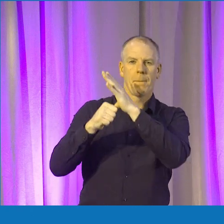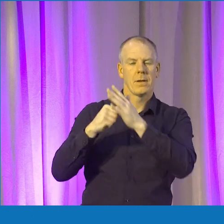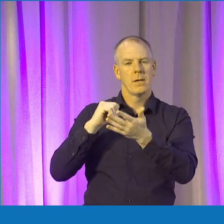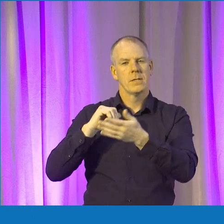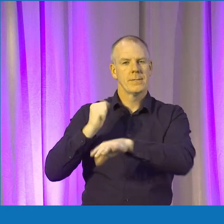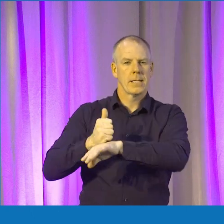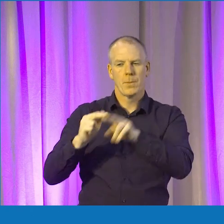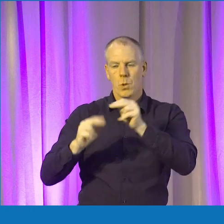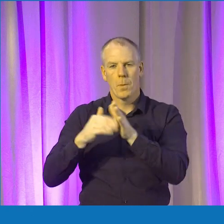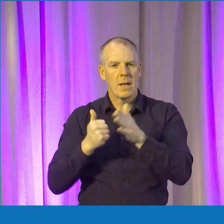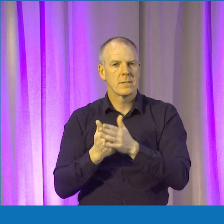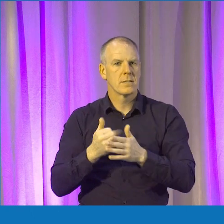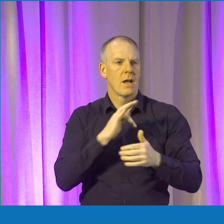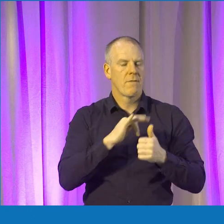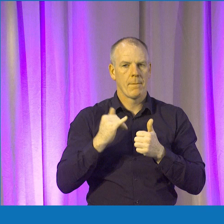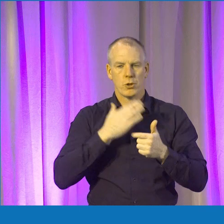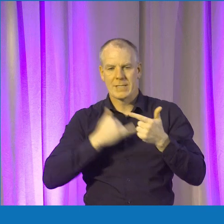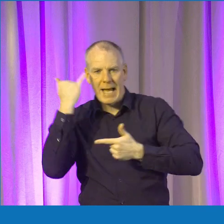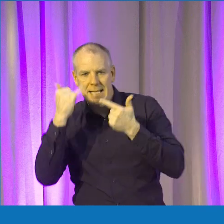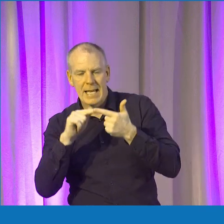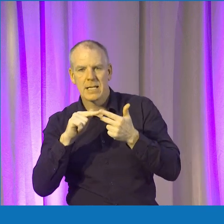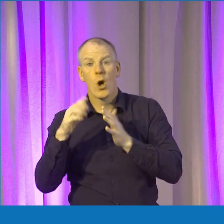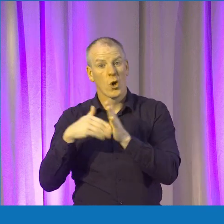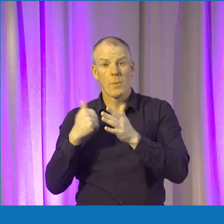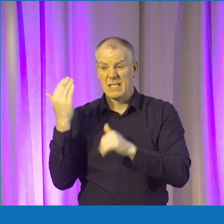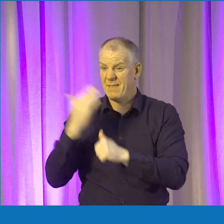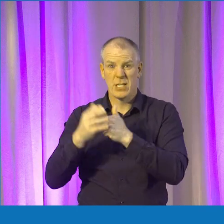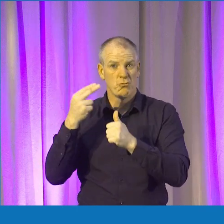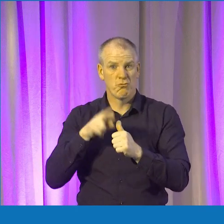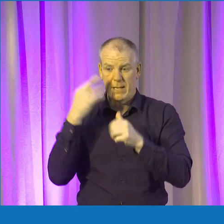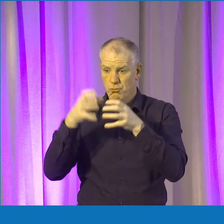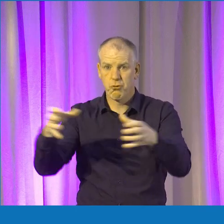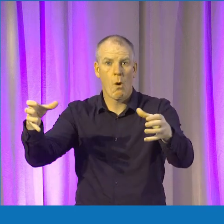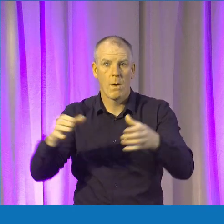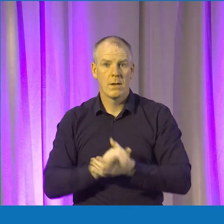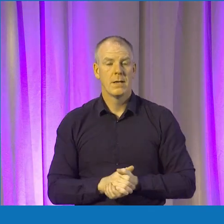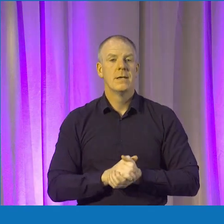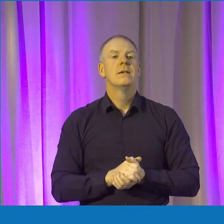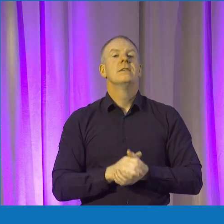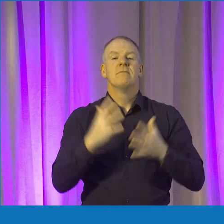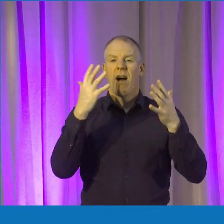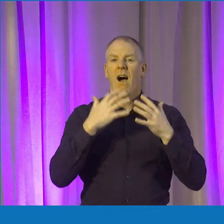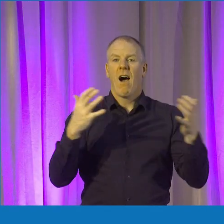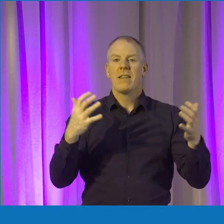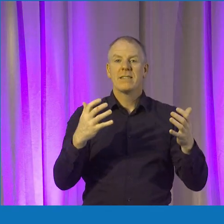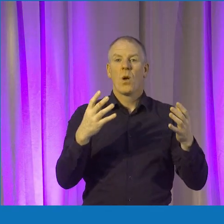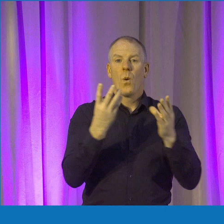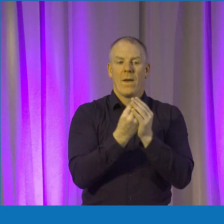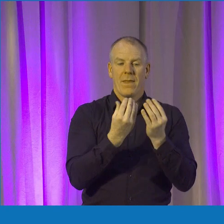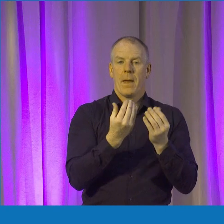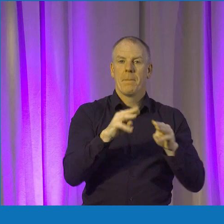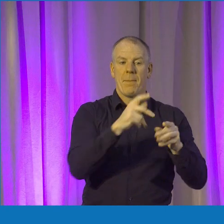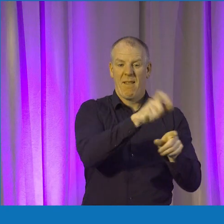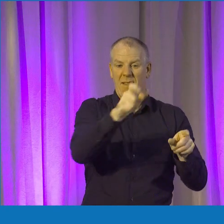have been ranging from startups to ideas to companies that were ready to scale. And they pitched in front of established investors and